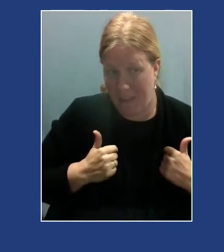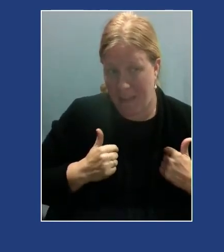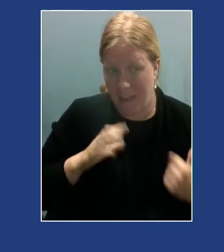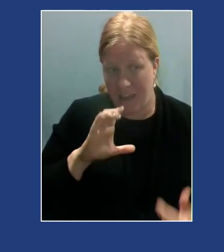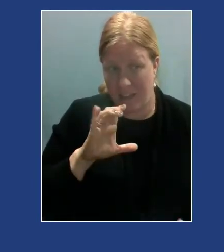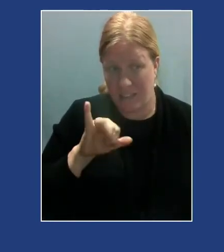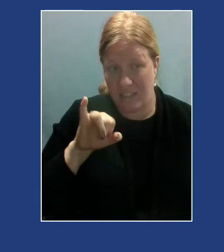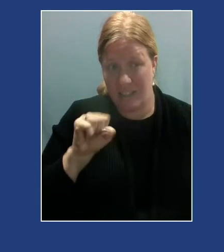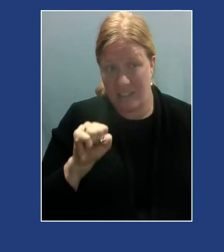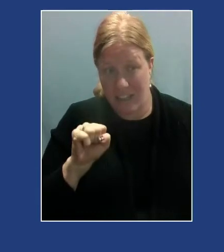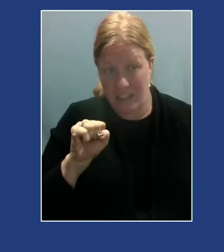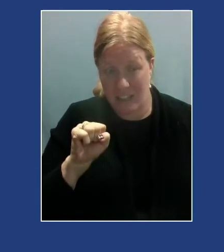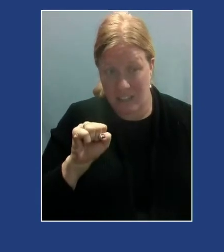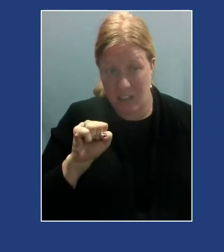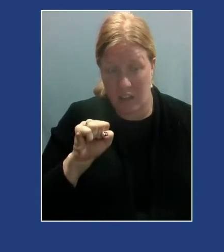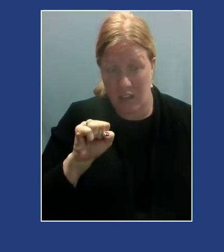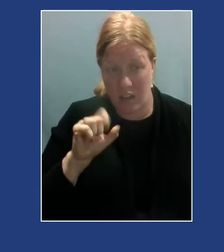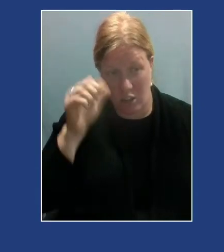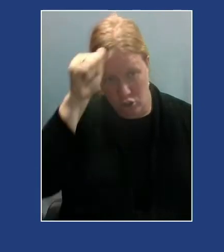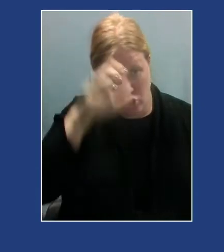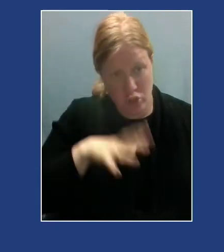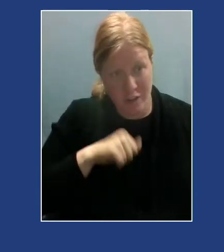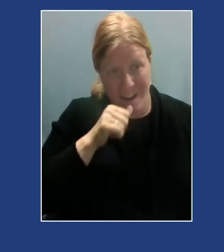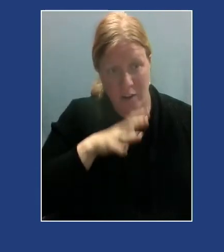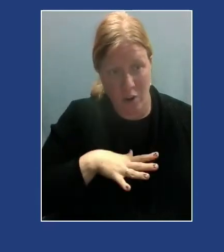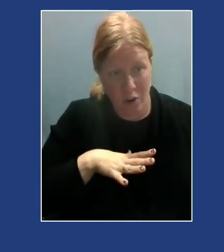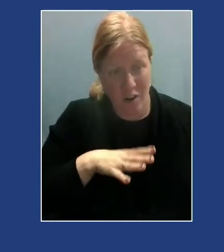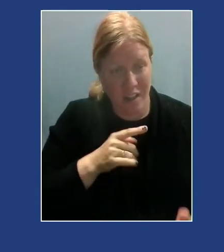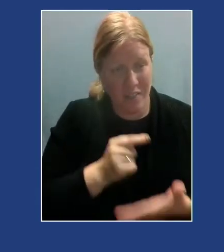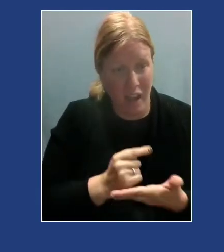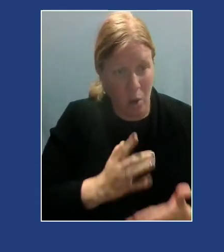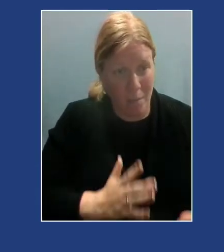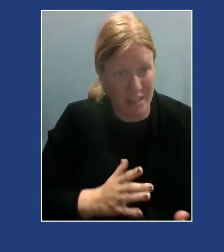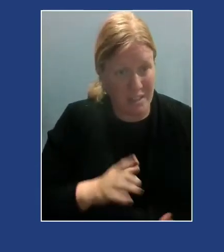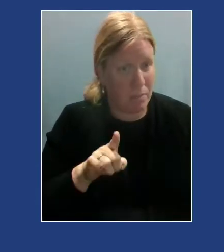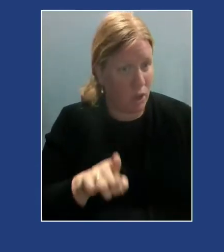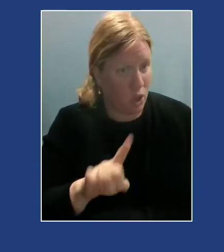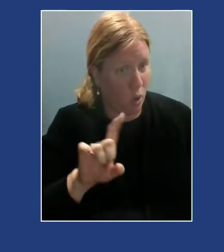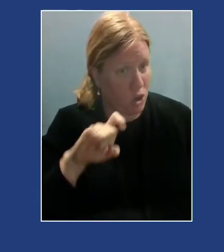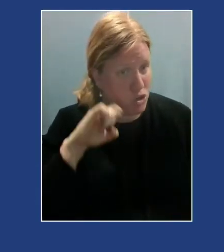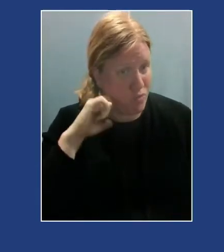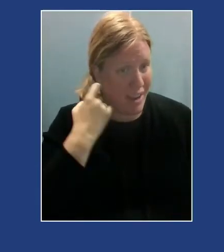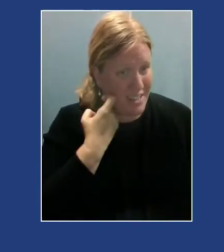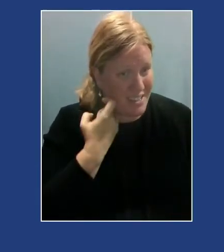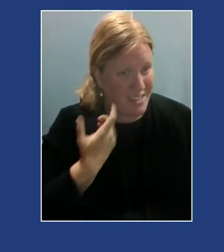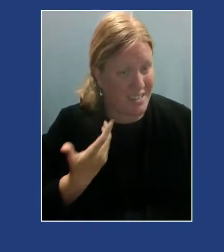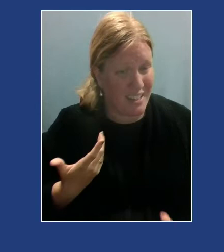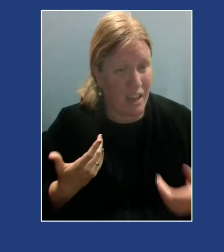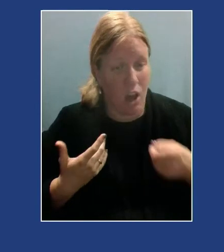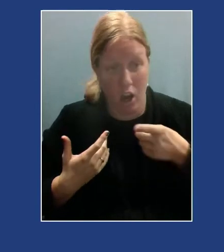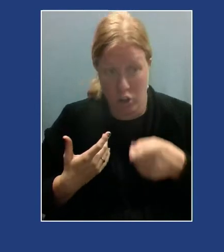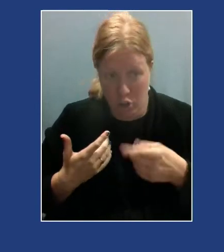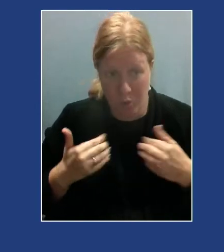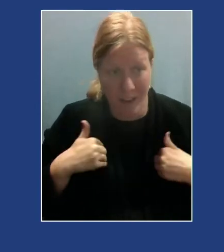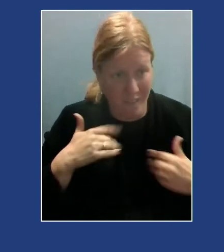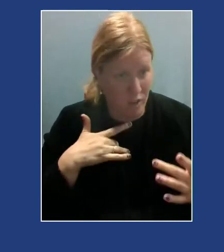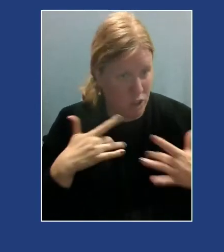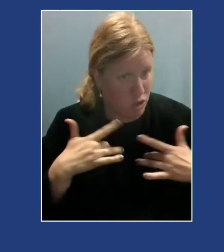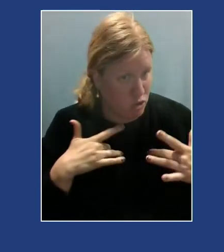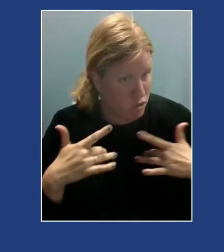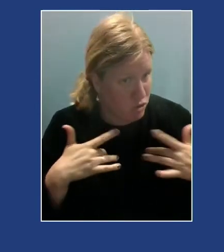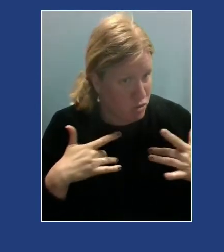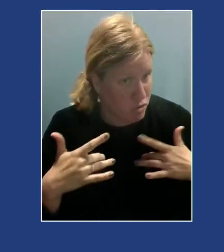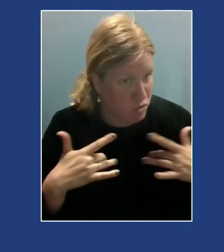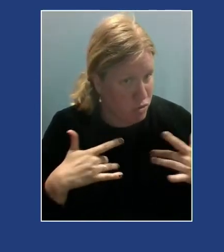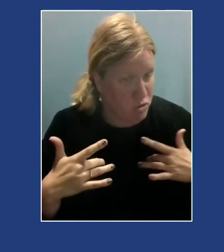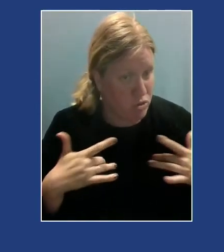and you are a client, you're a person who is trans? Do you have concerns? Are there things you want to know whether I